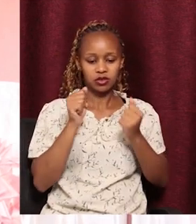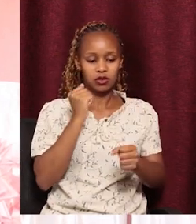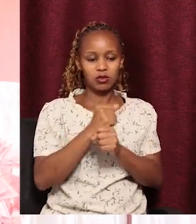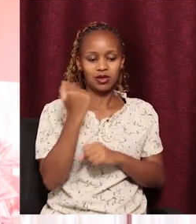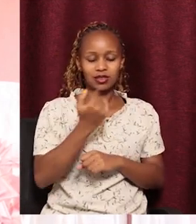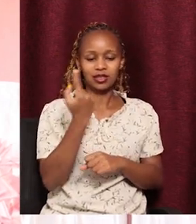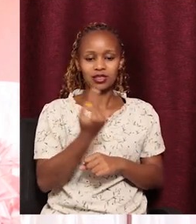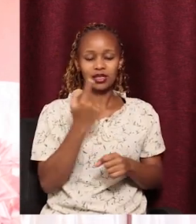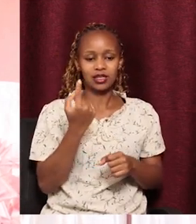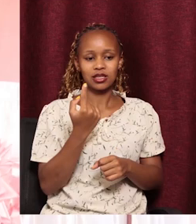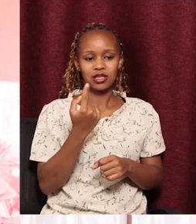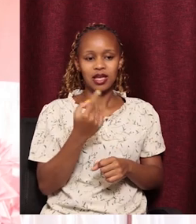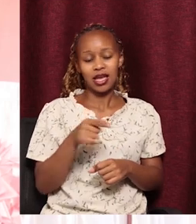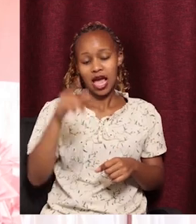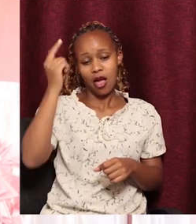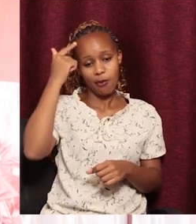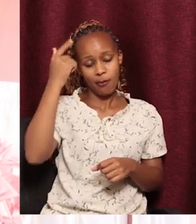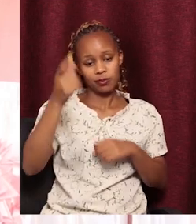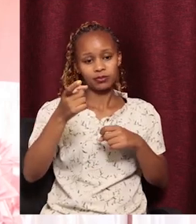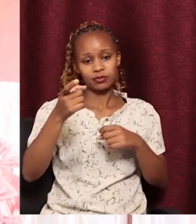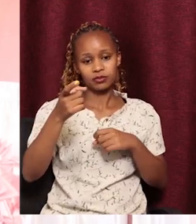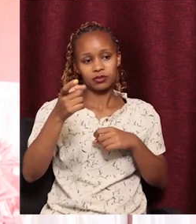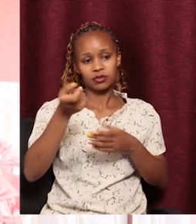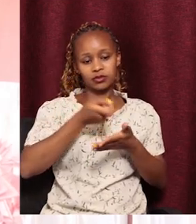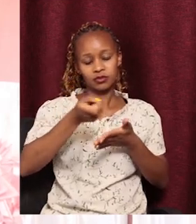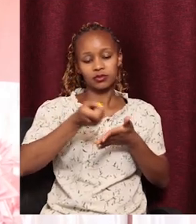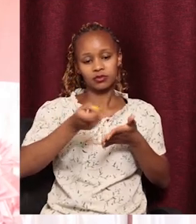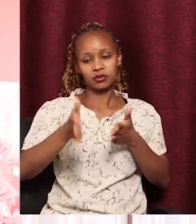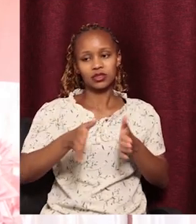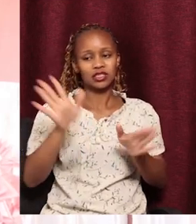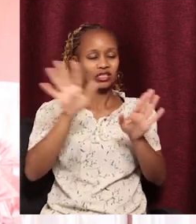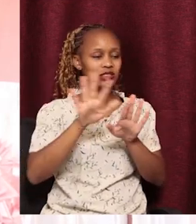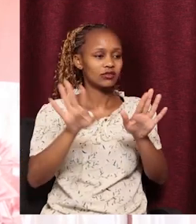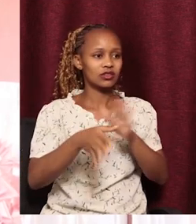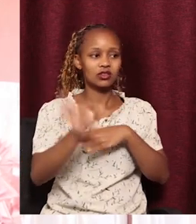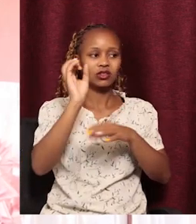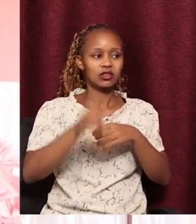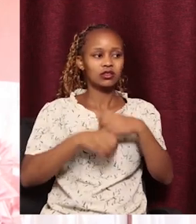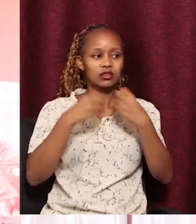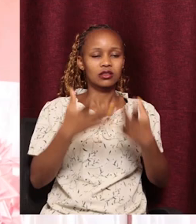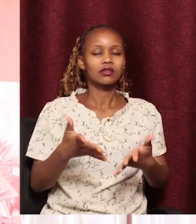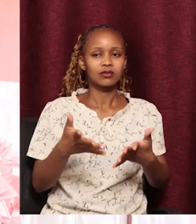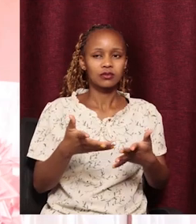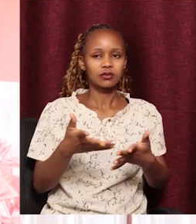it alone. Remember, he is the driver. He is the writer. He is the conductor. God gives